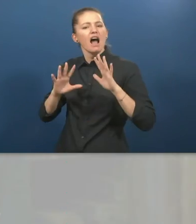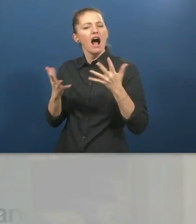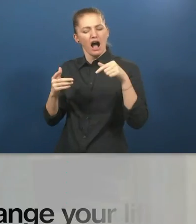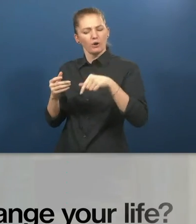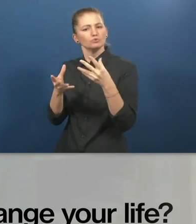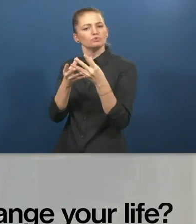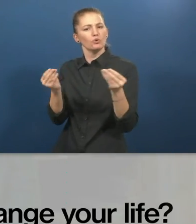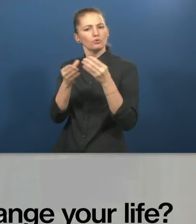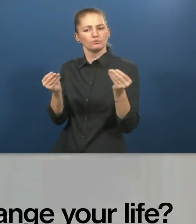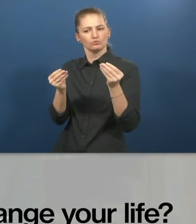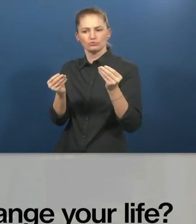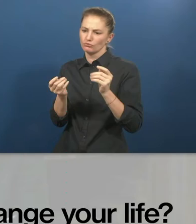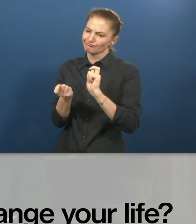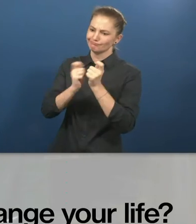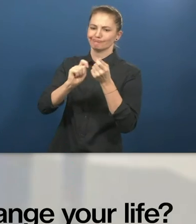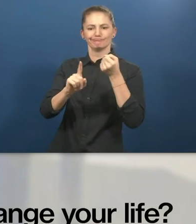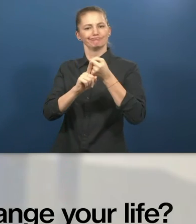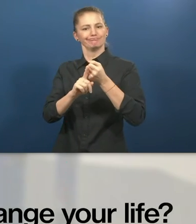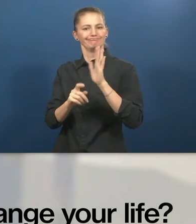How did this solution change your life?